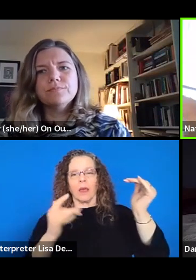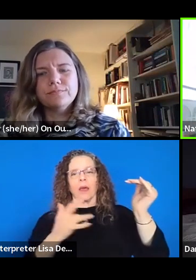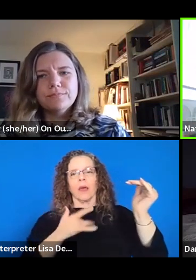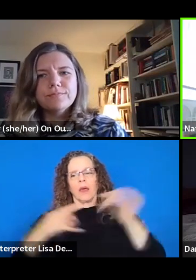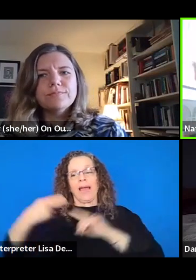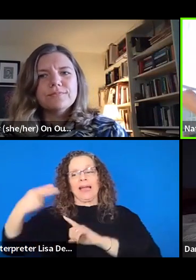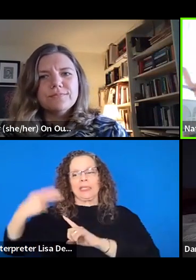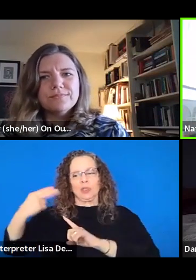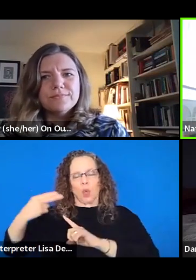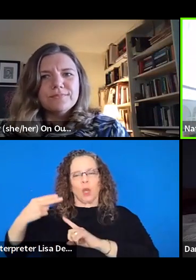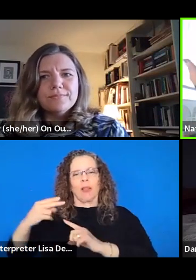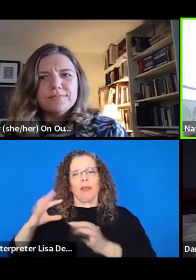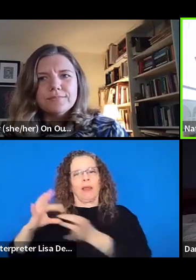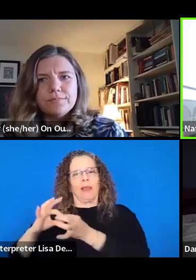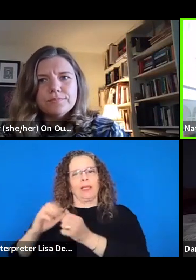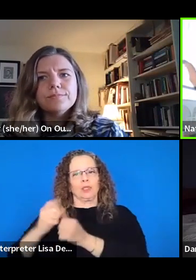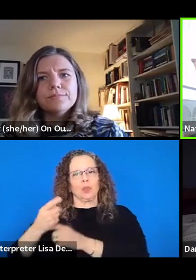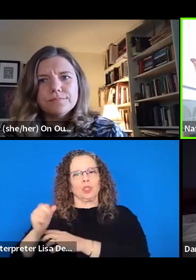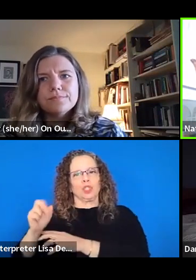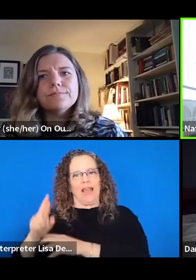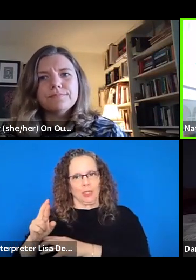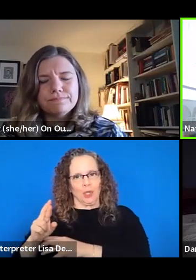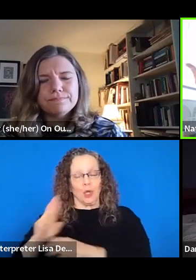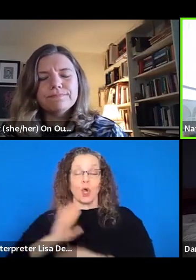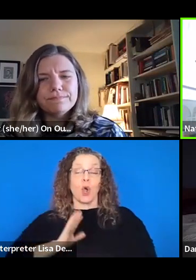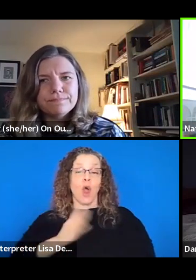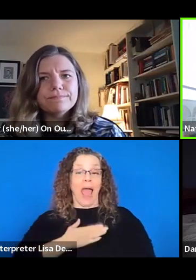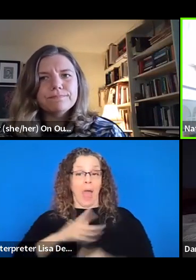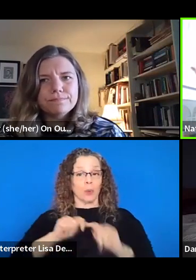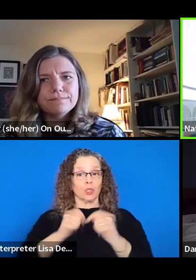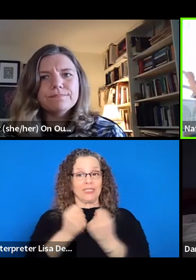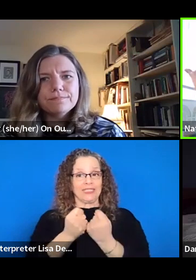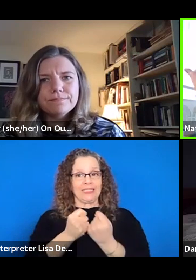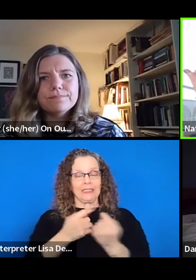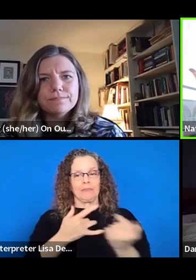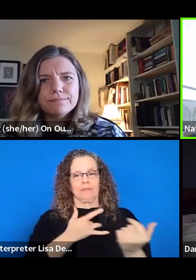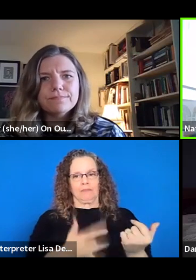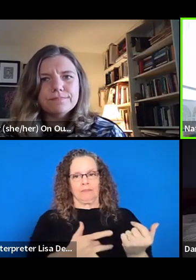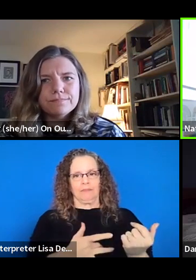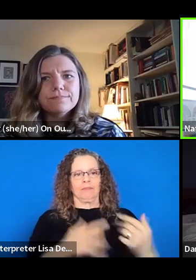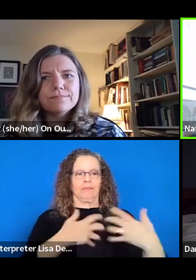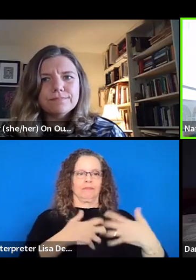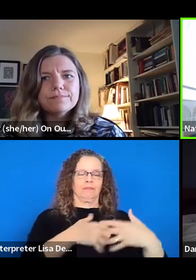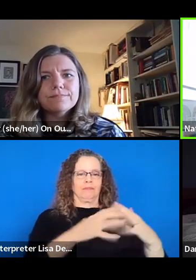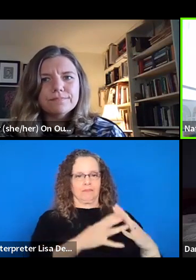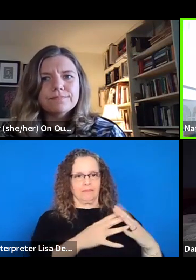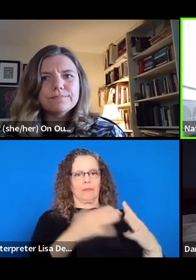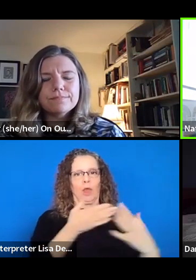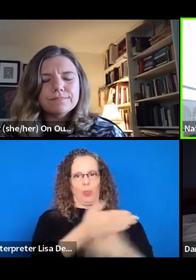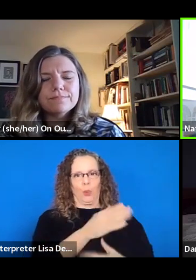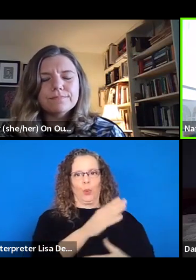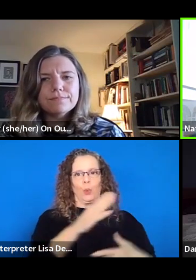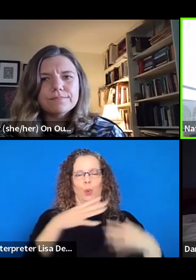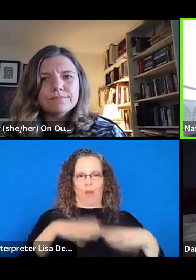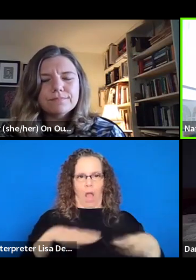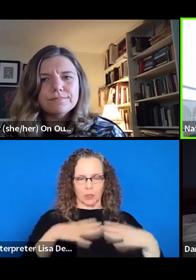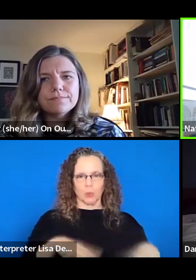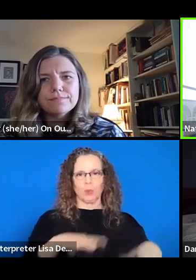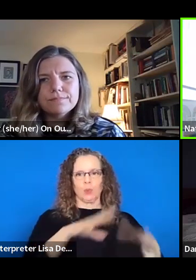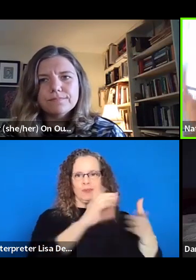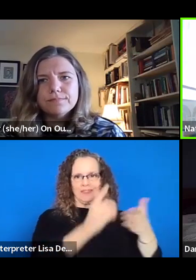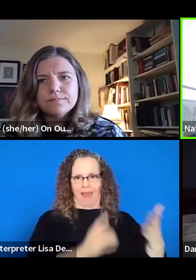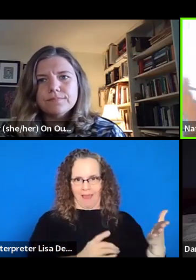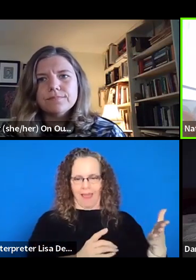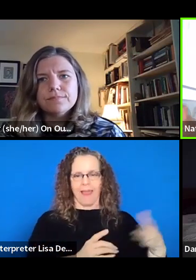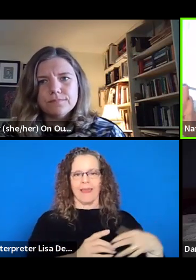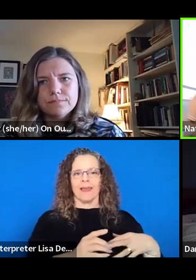is why our team was founded mostly by costume designers and work workers in the costume, um, crafts, uh, we, that